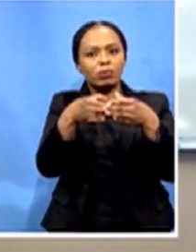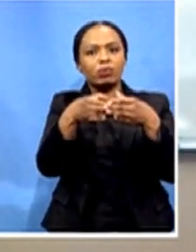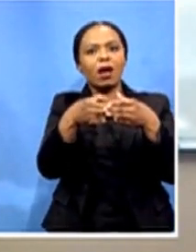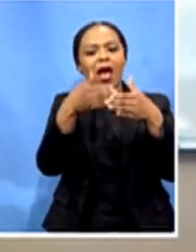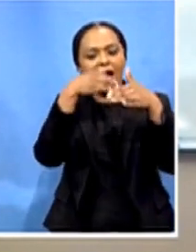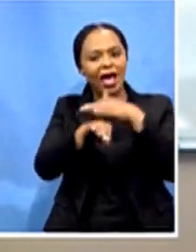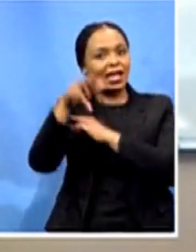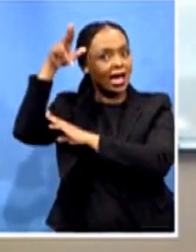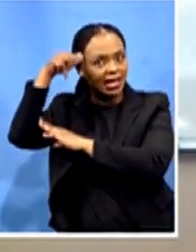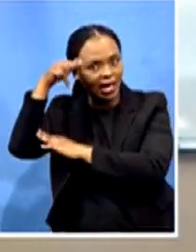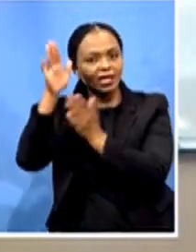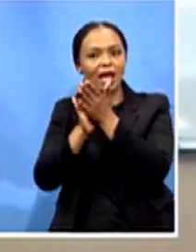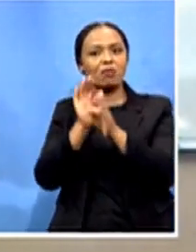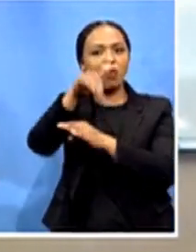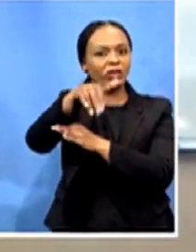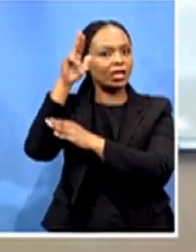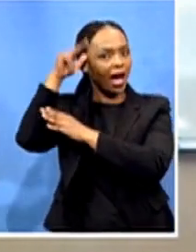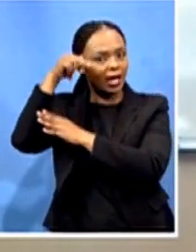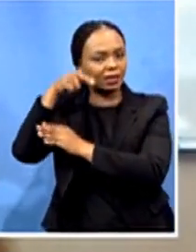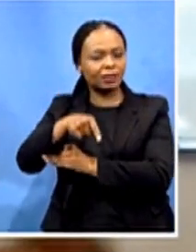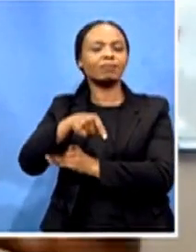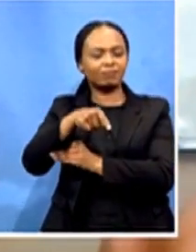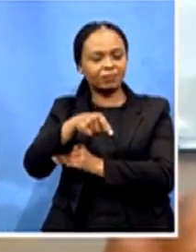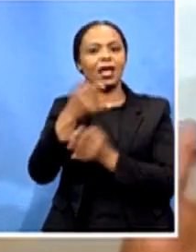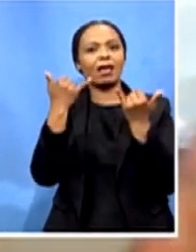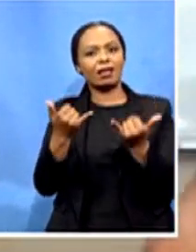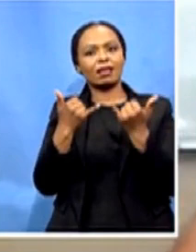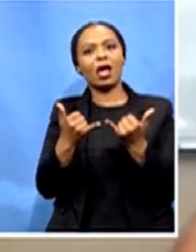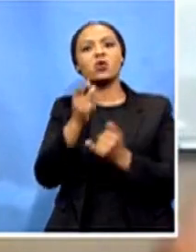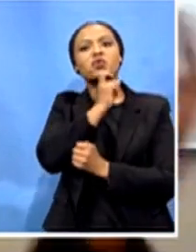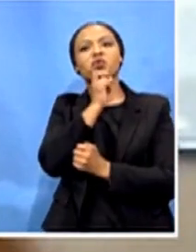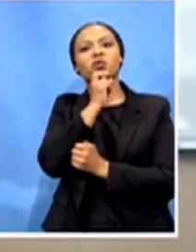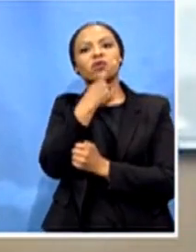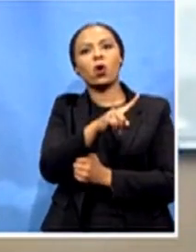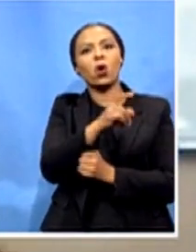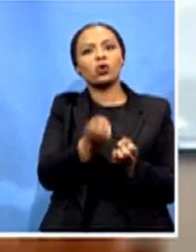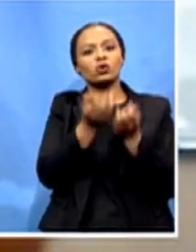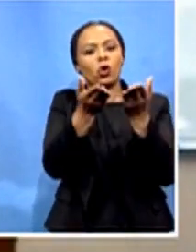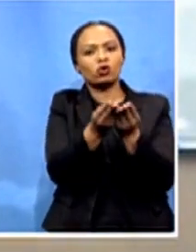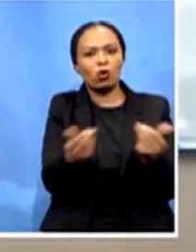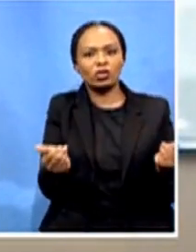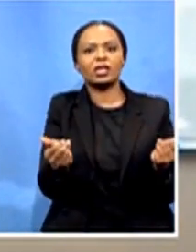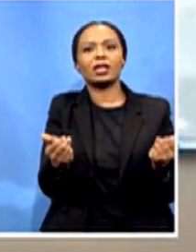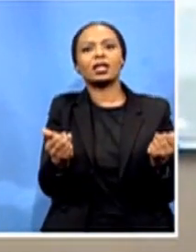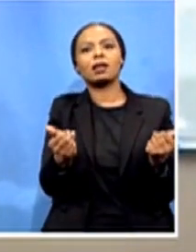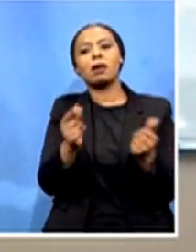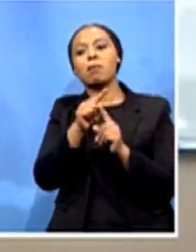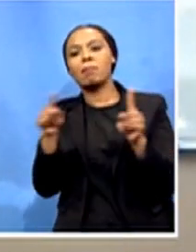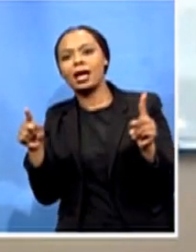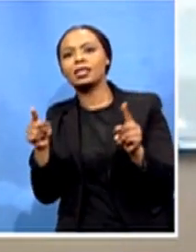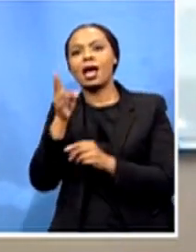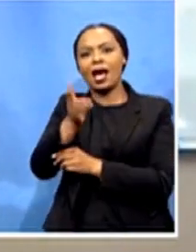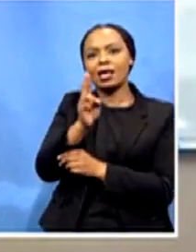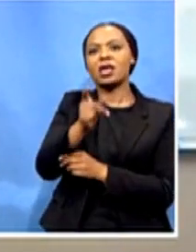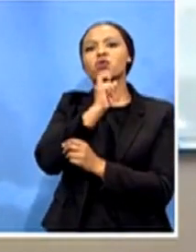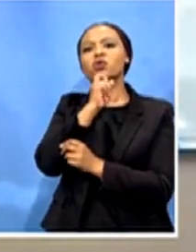means then that we are not sourcing problem we're not sourcing solutions from out there but we're actually using our students to come up with these solutions and i